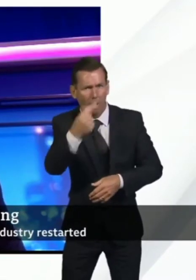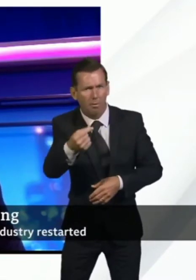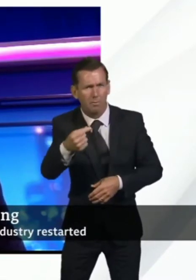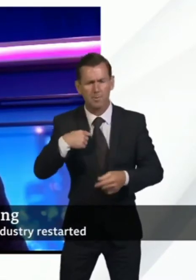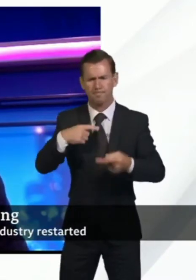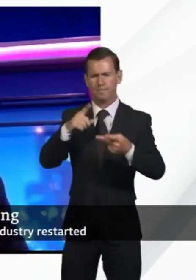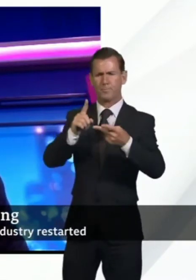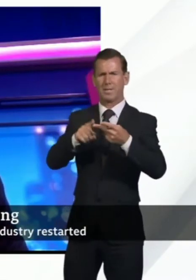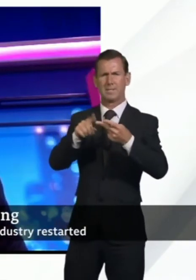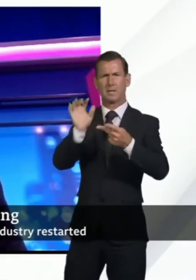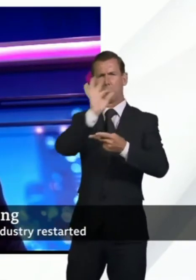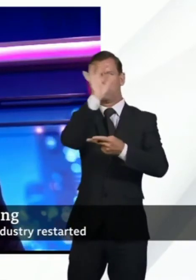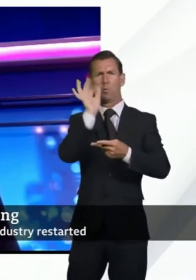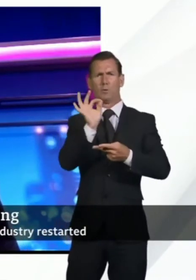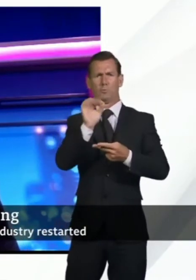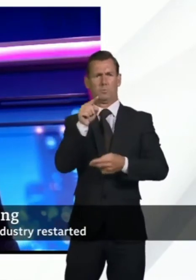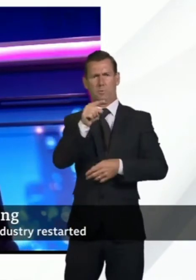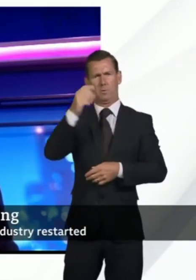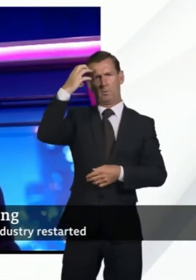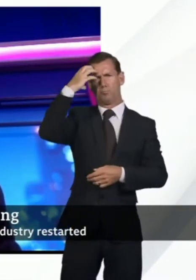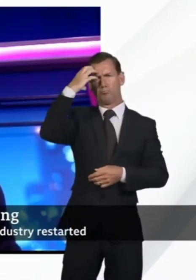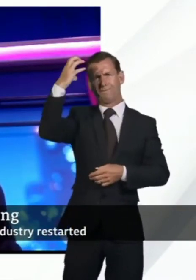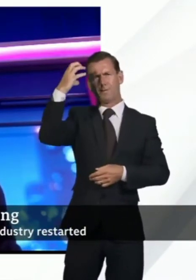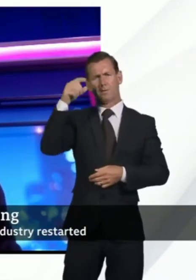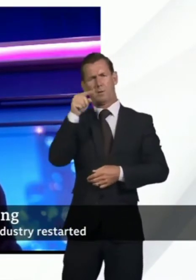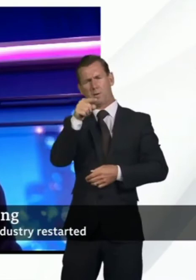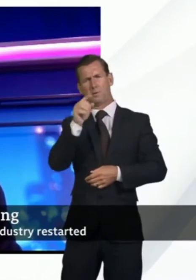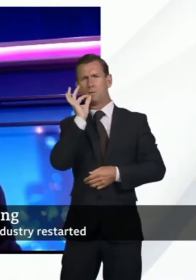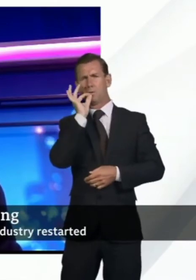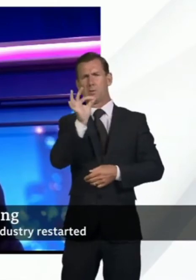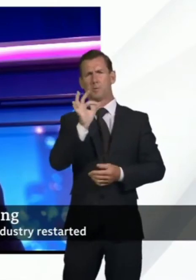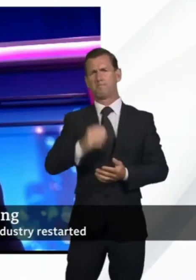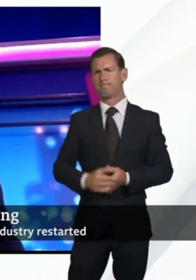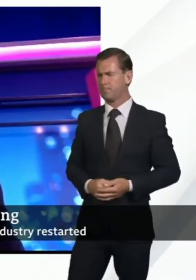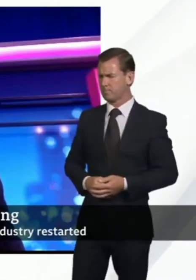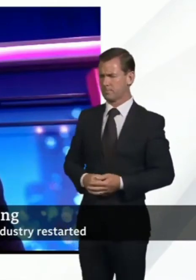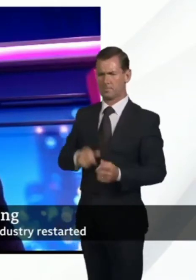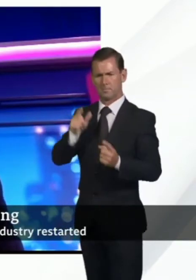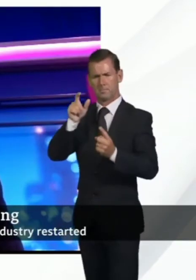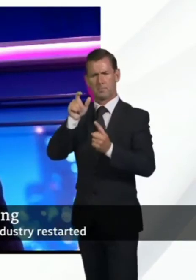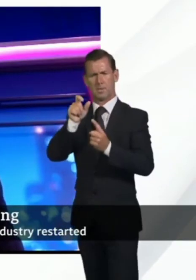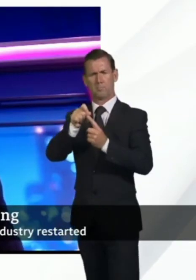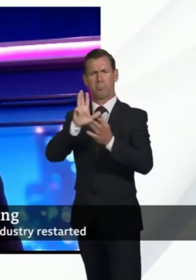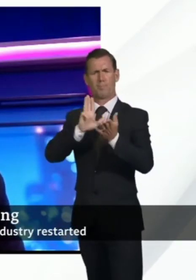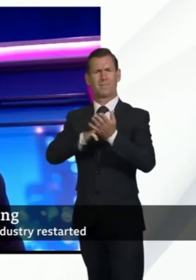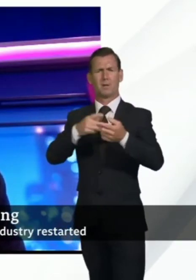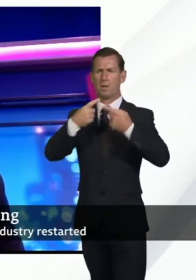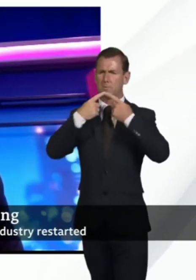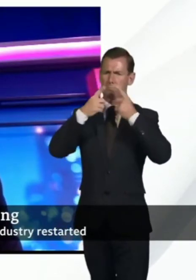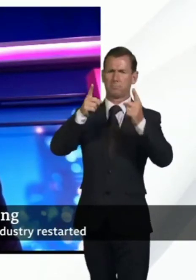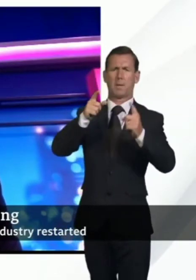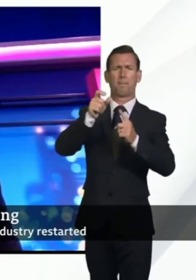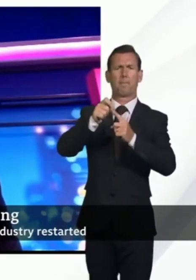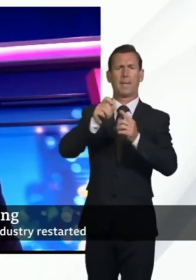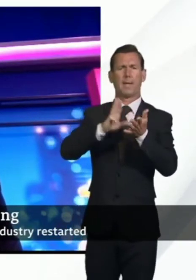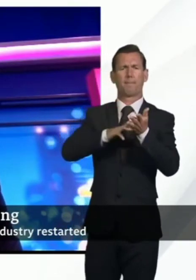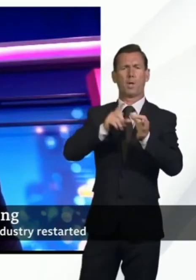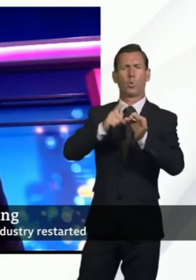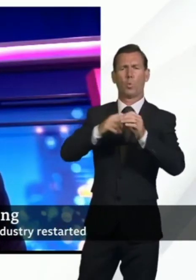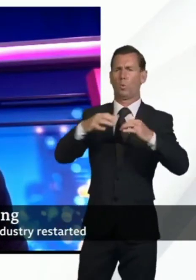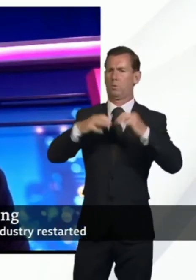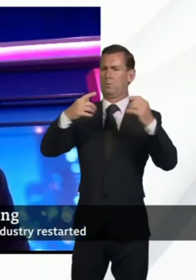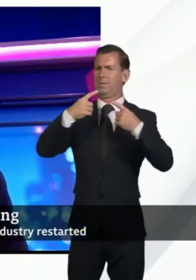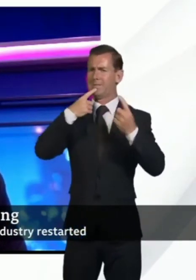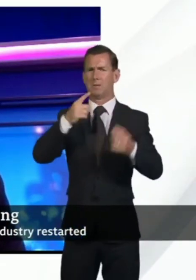for Professor Paris. The Prime Minister today said in the House of Commons that no